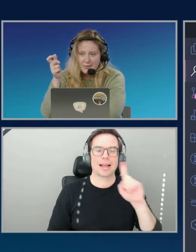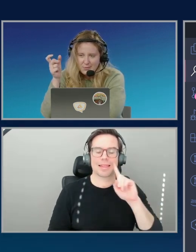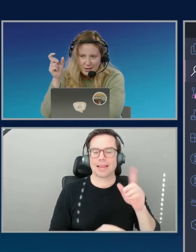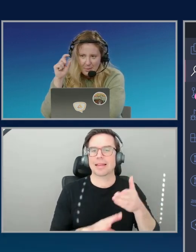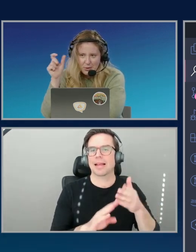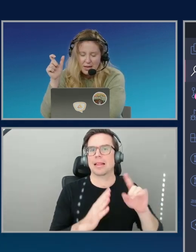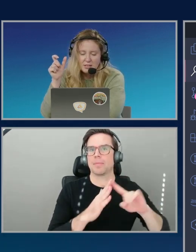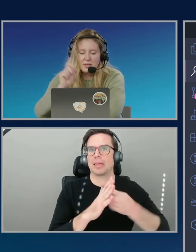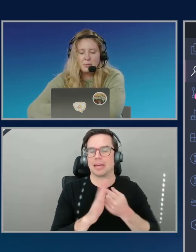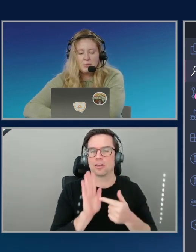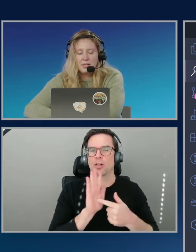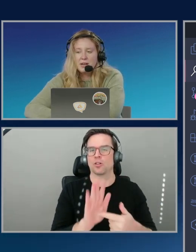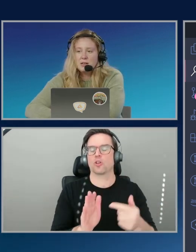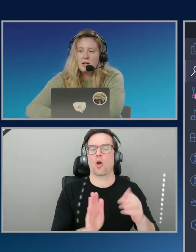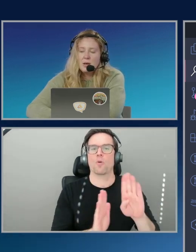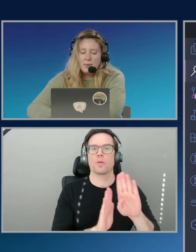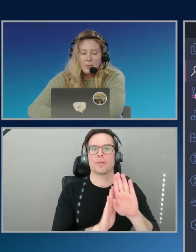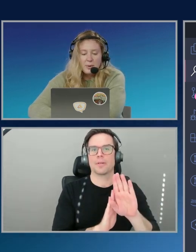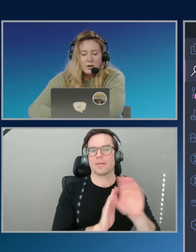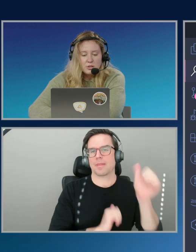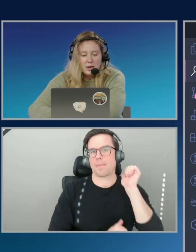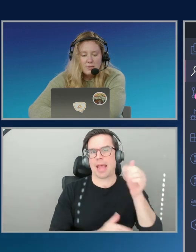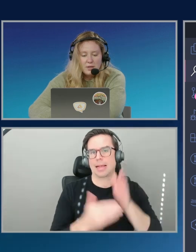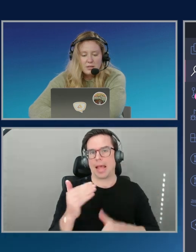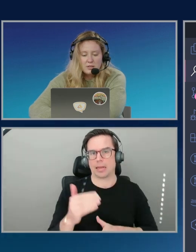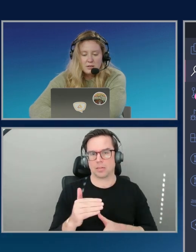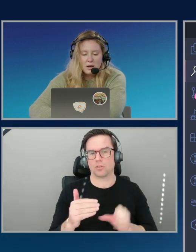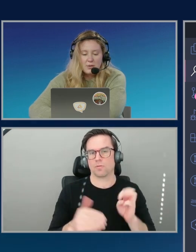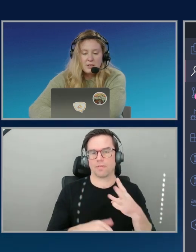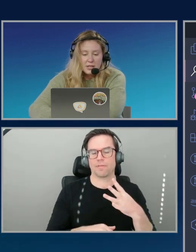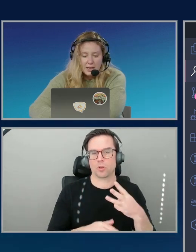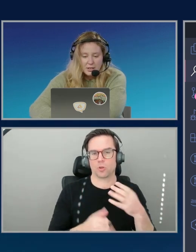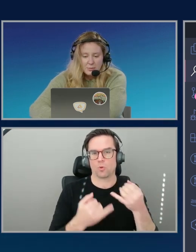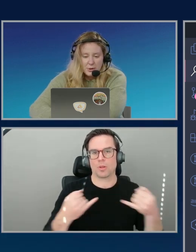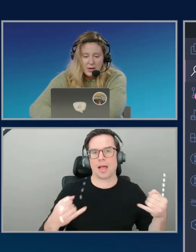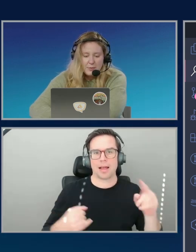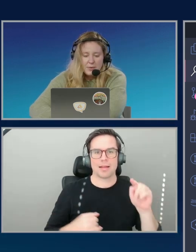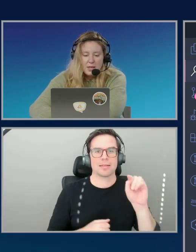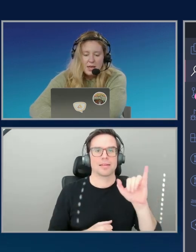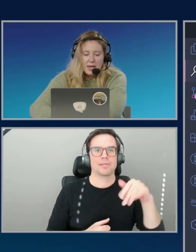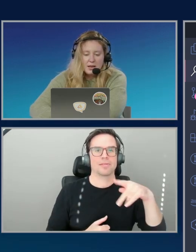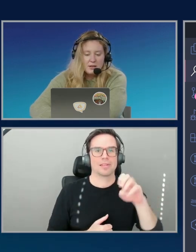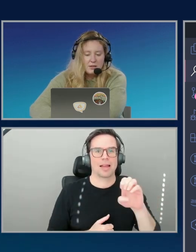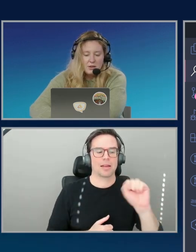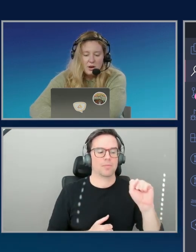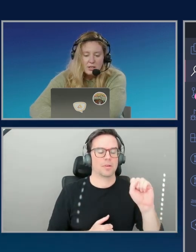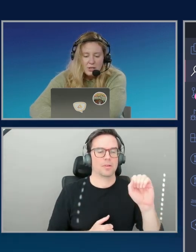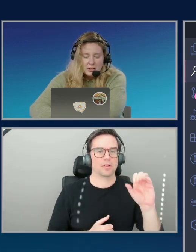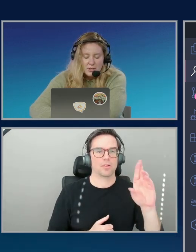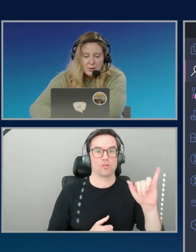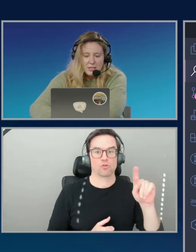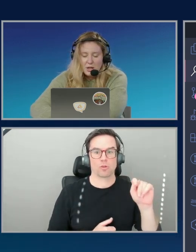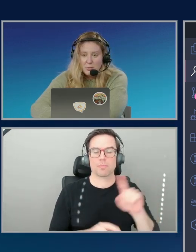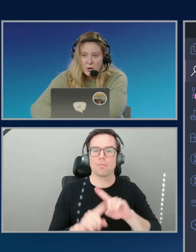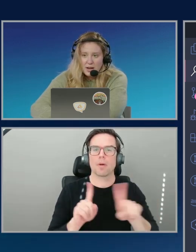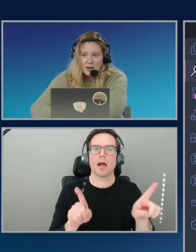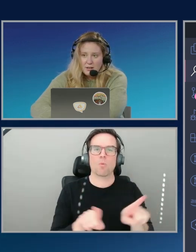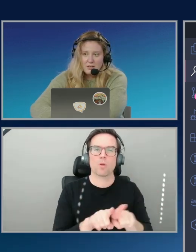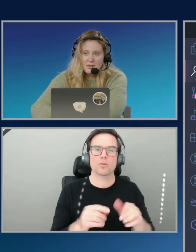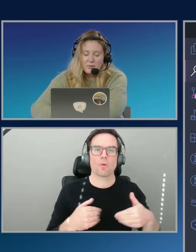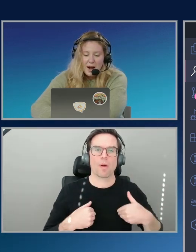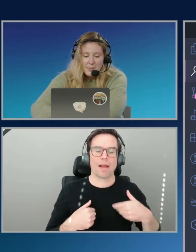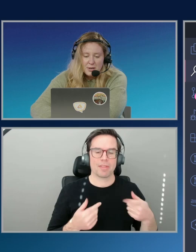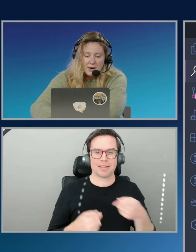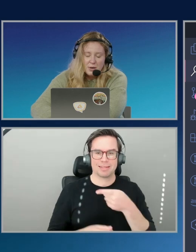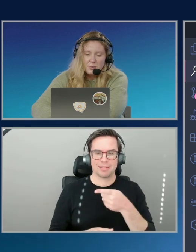So just like a couple lines of TypeScript there. But we also have this authenticator component. And all that you need to do is import it,